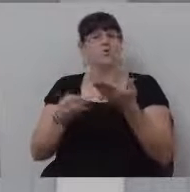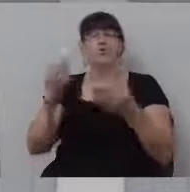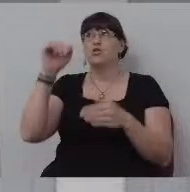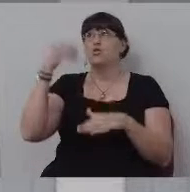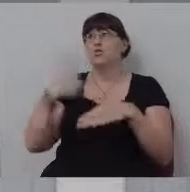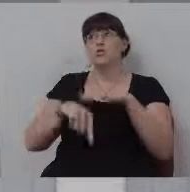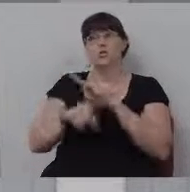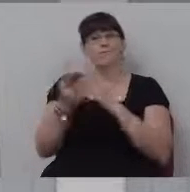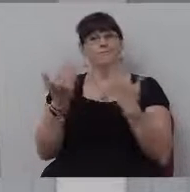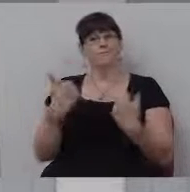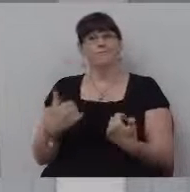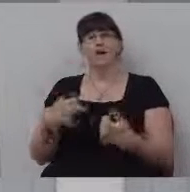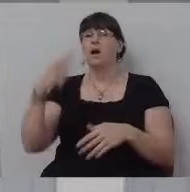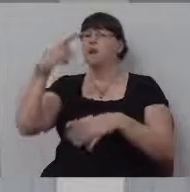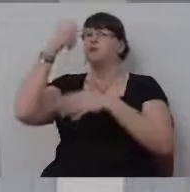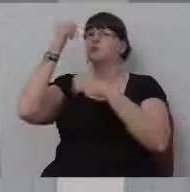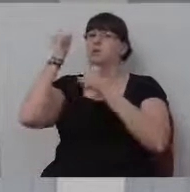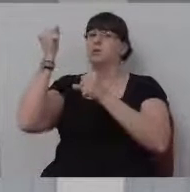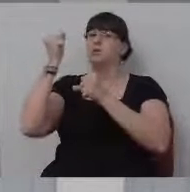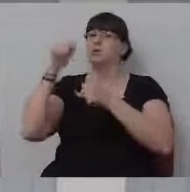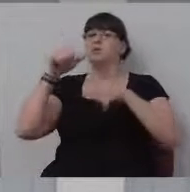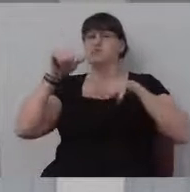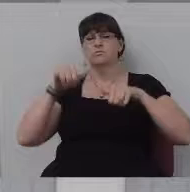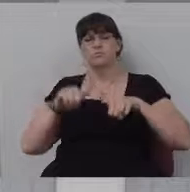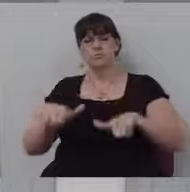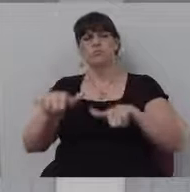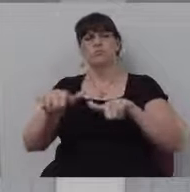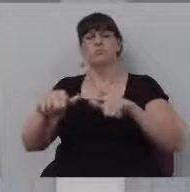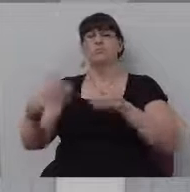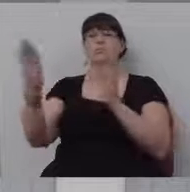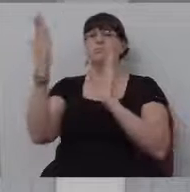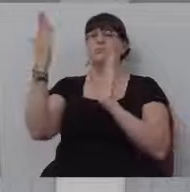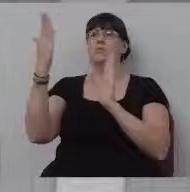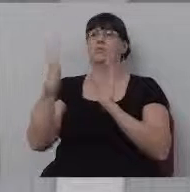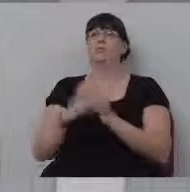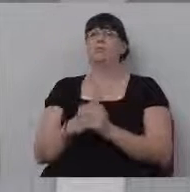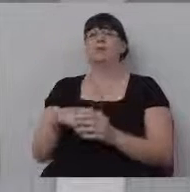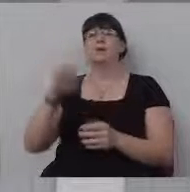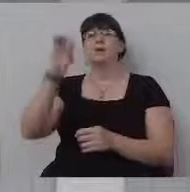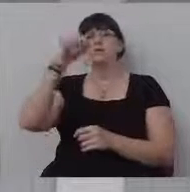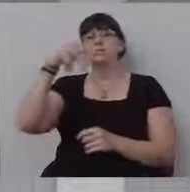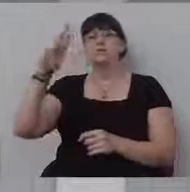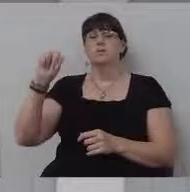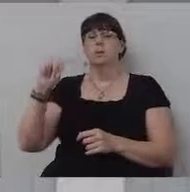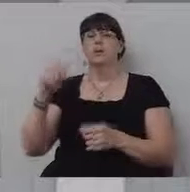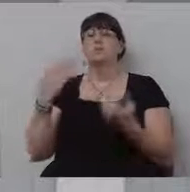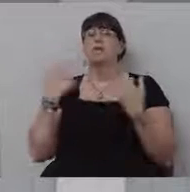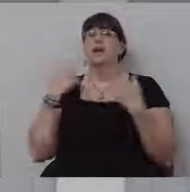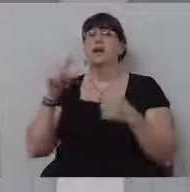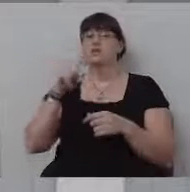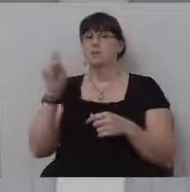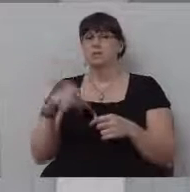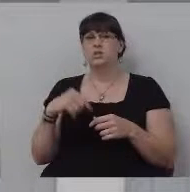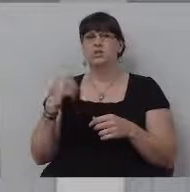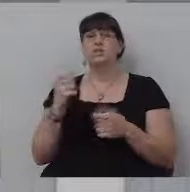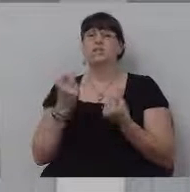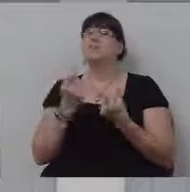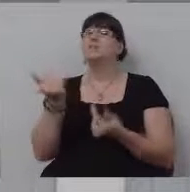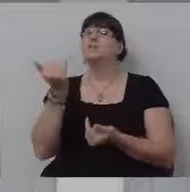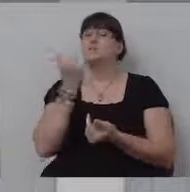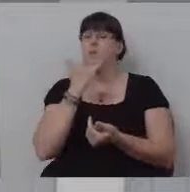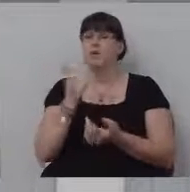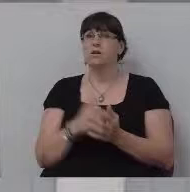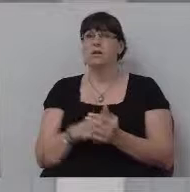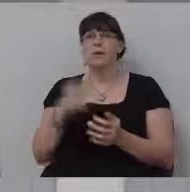will trust him and I will maintain my cause before him. Solomon had questions. He messed up, but, uh,